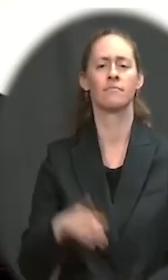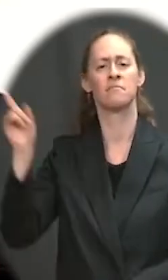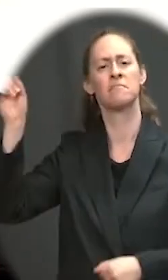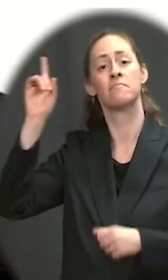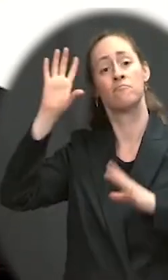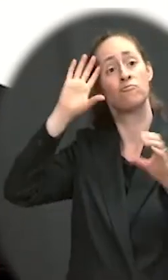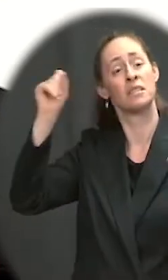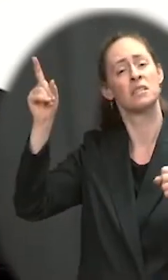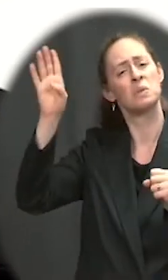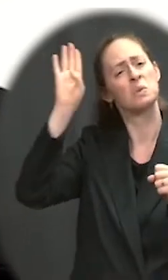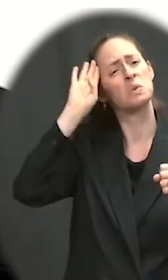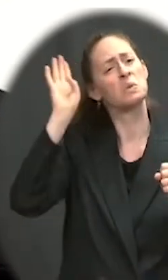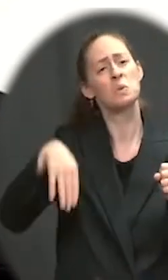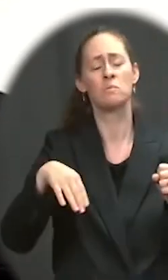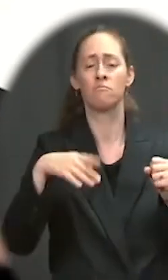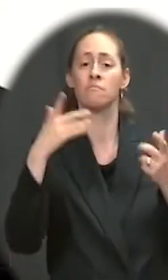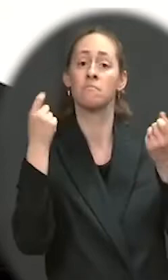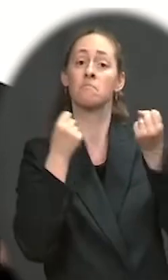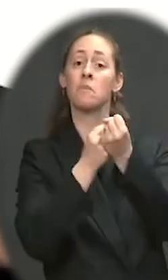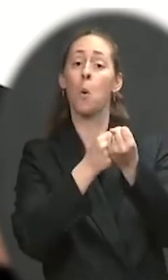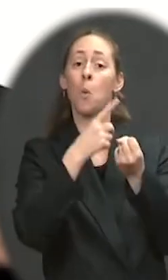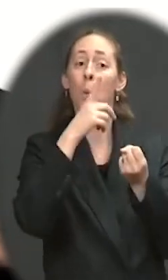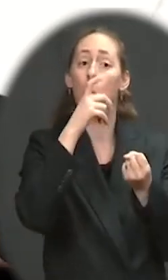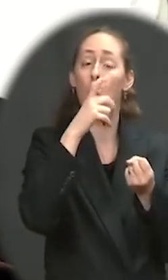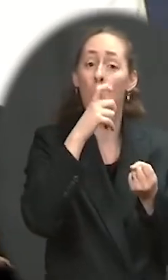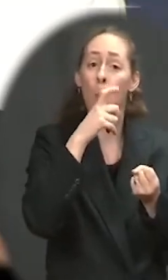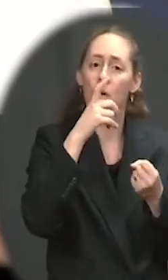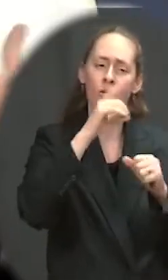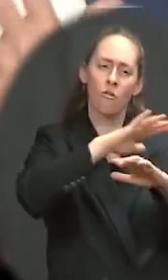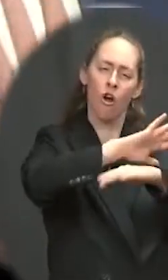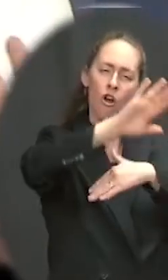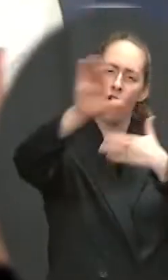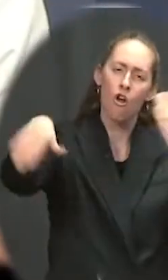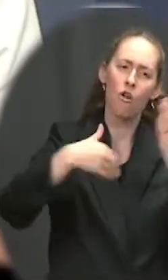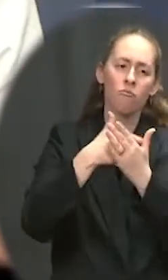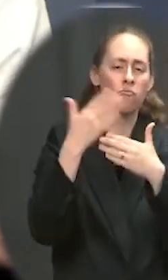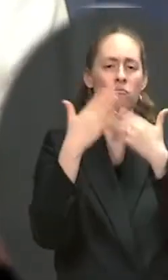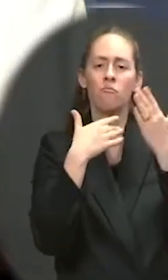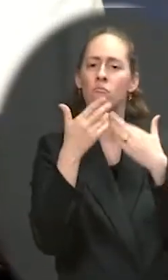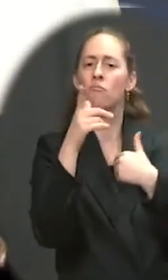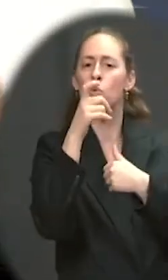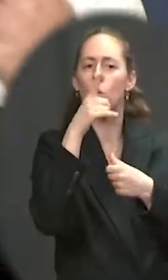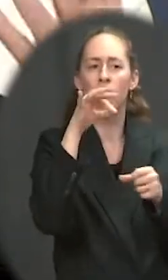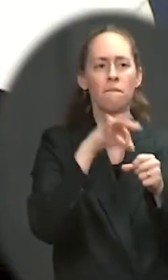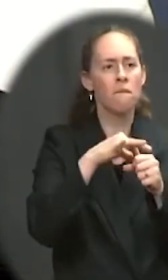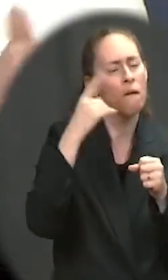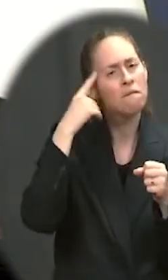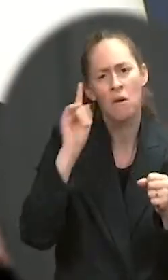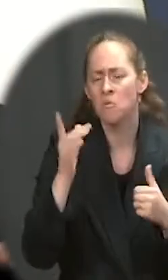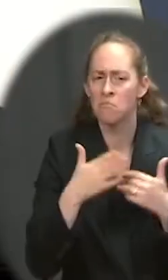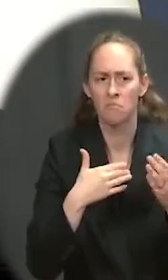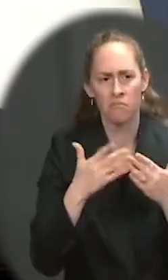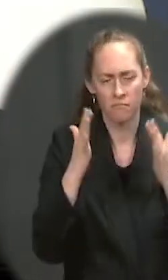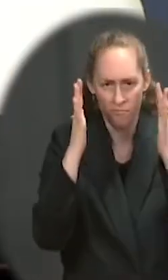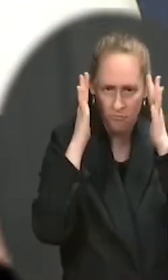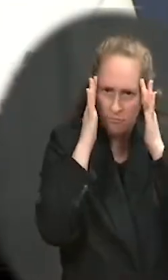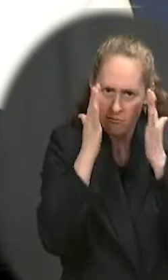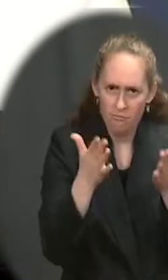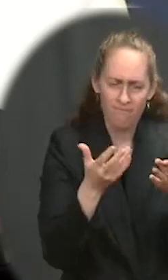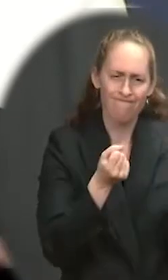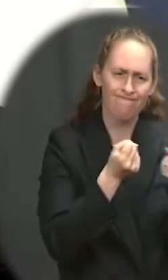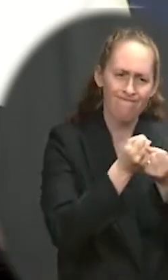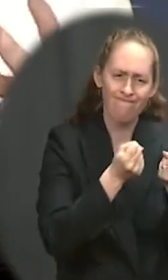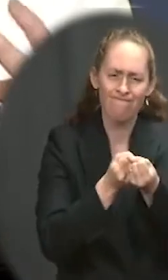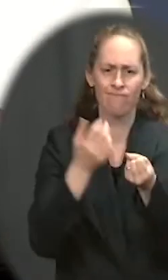And so, even if it's for people who didn't vote for him, for states who didn't vote for him, his focus is on delivering for them. So,